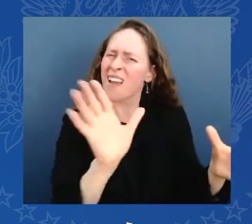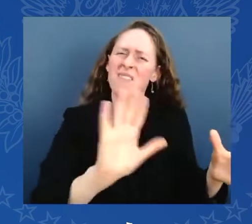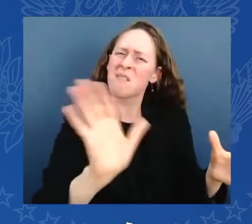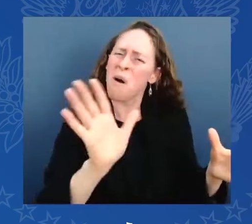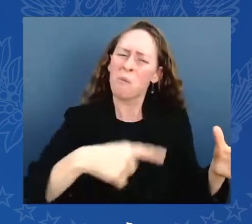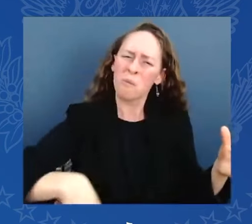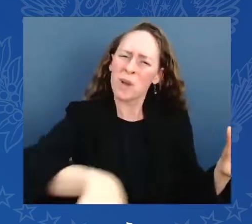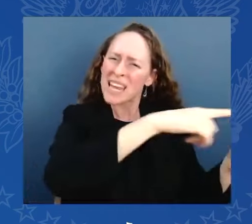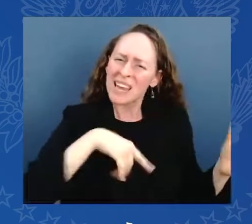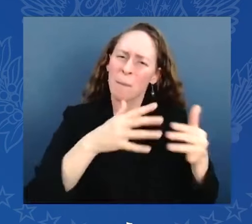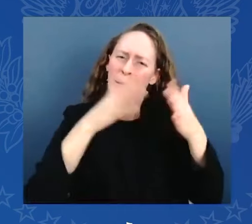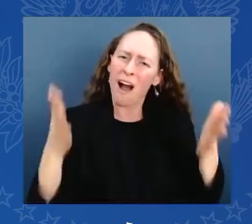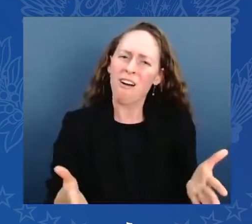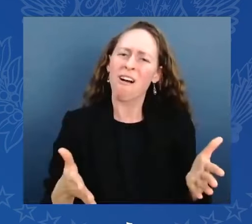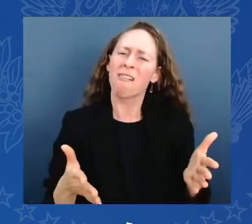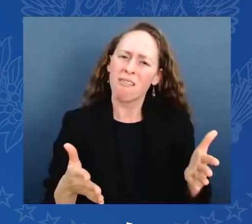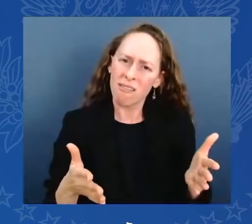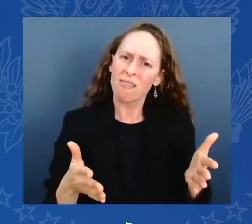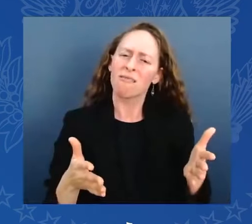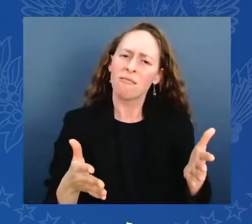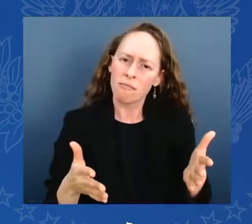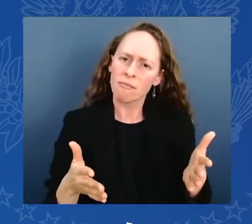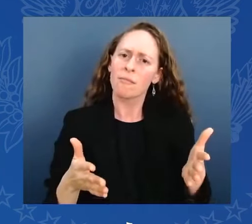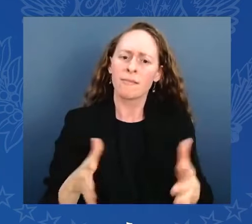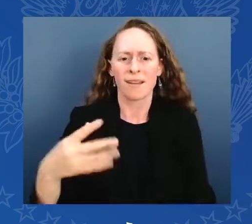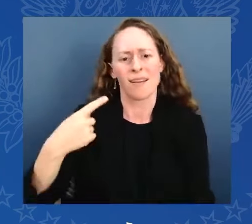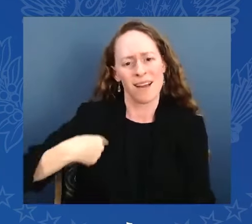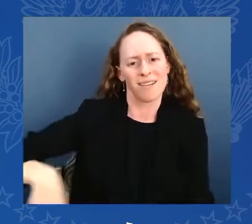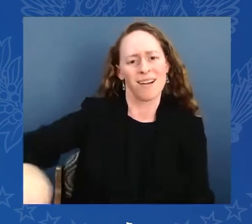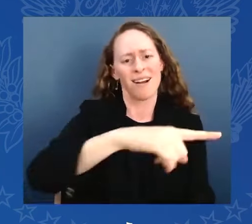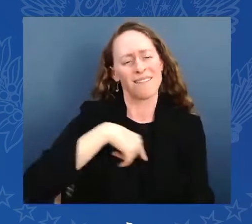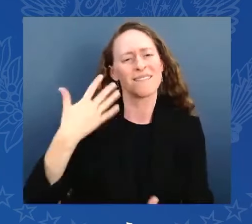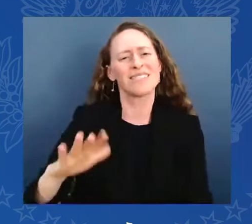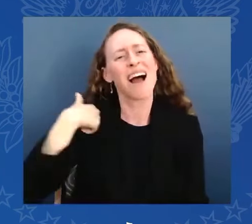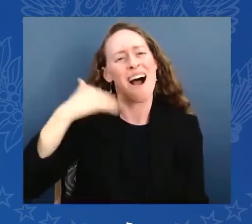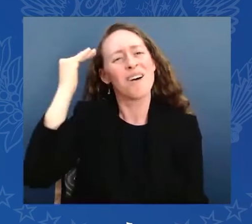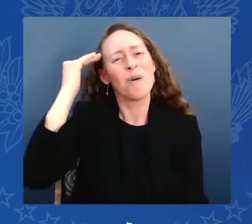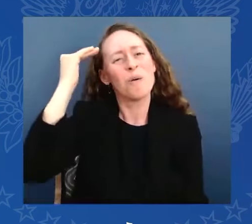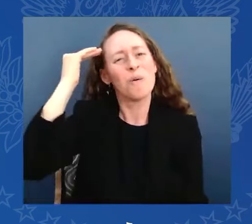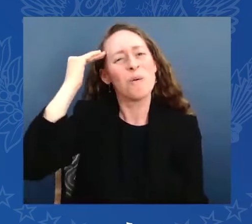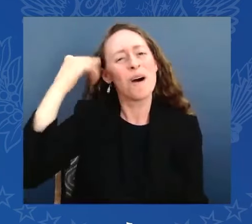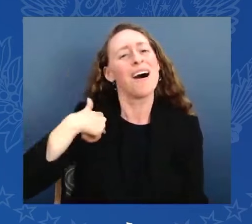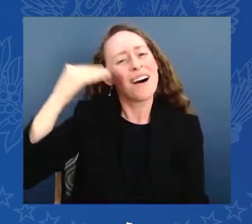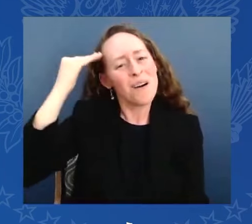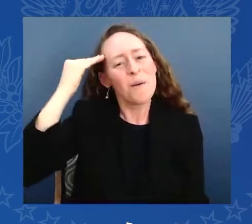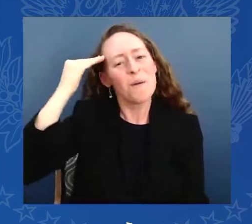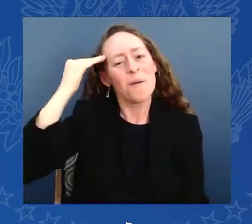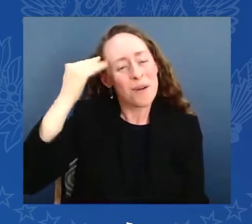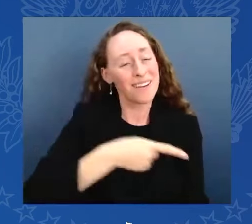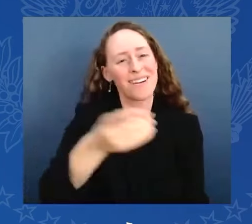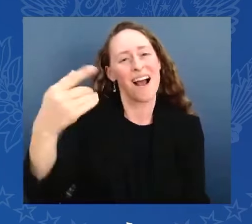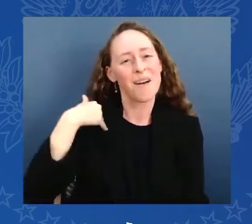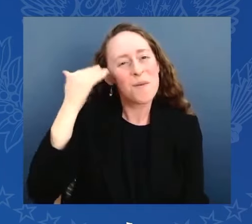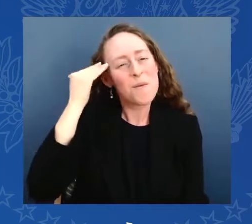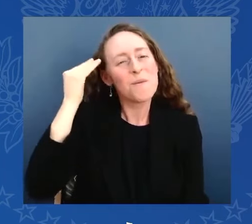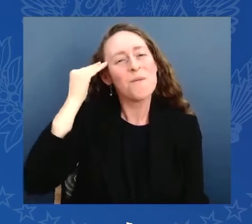because I know you, the American people. And I know this, we are a great nation, because we are good